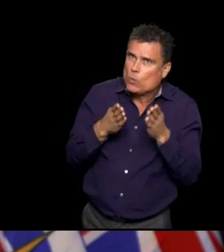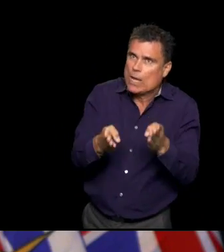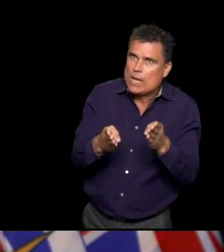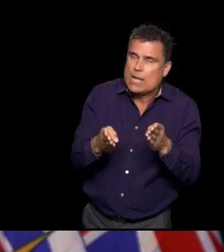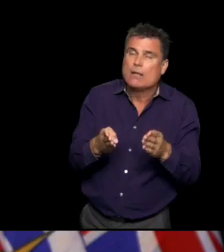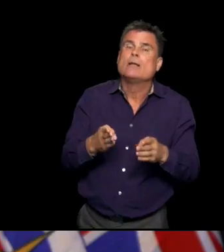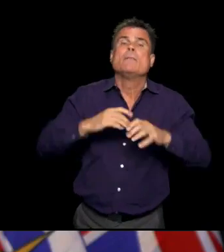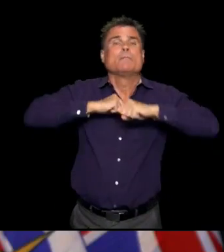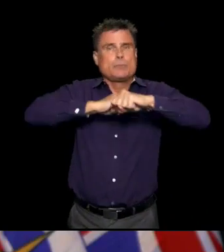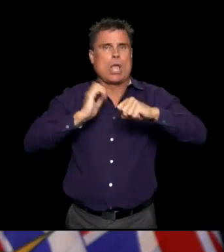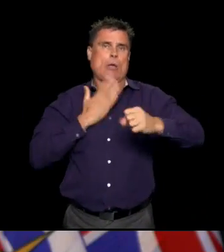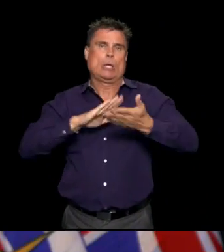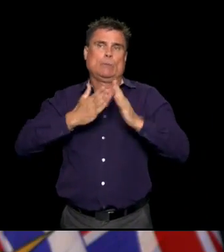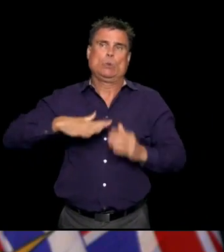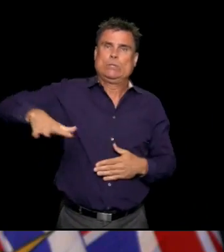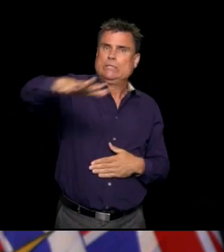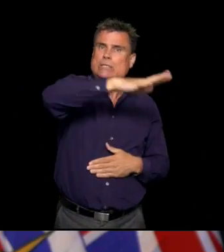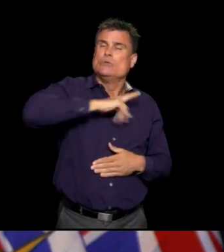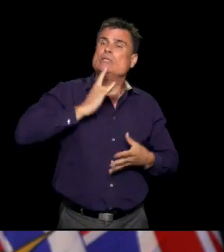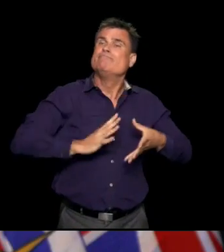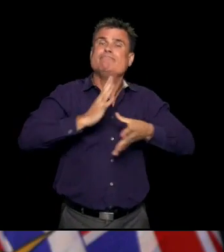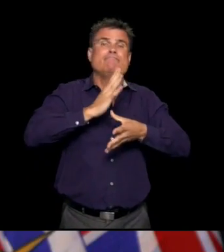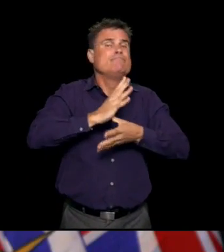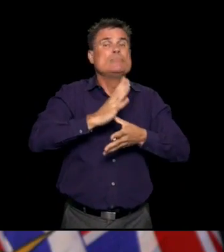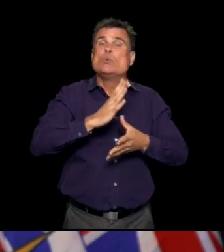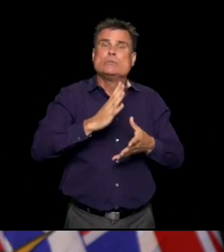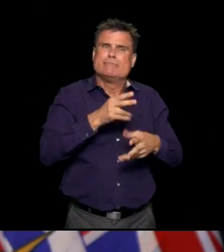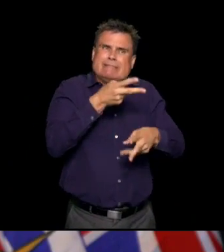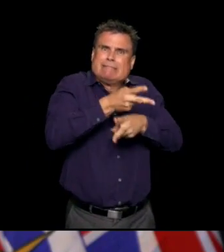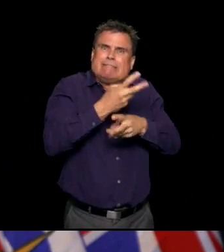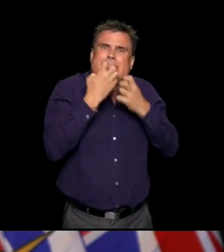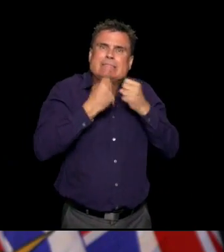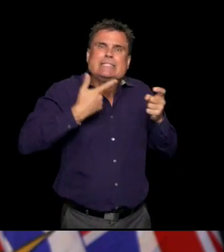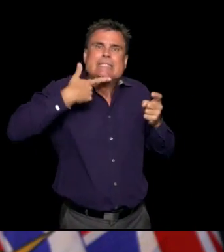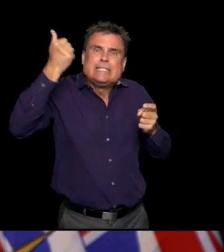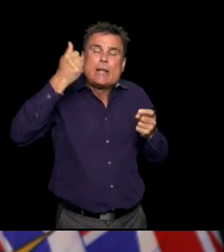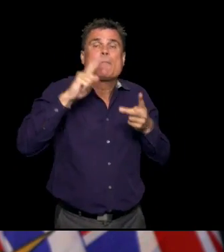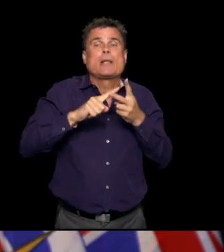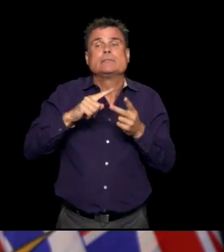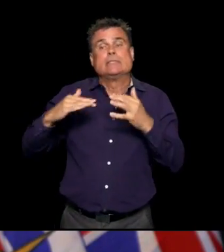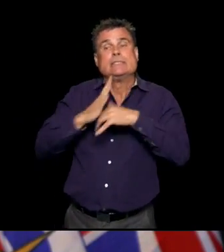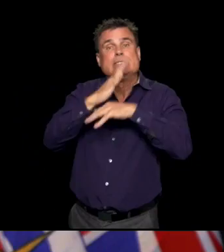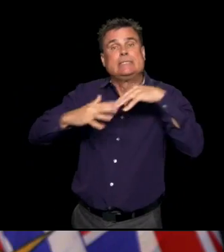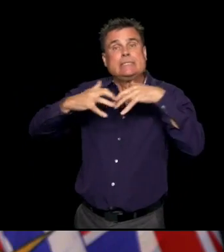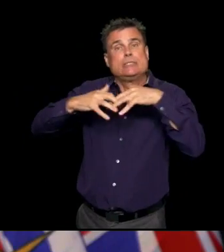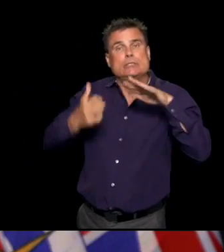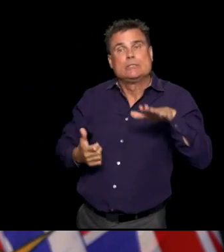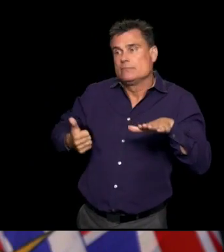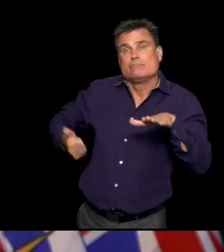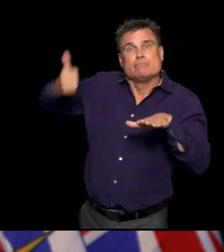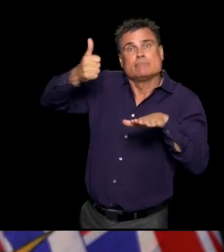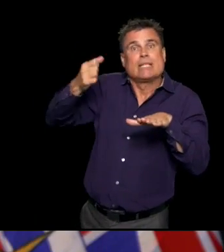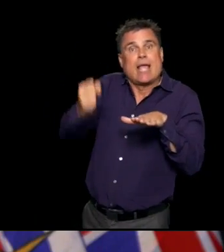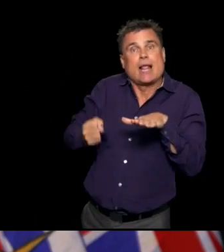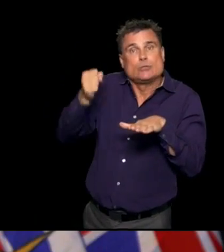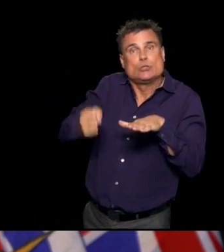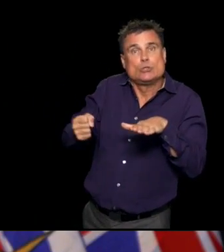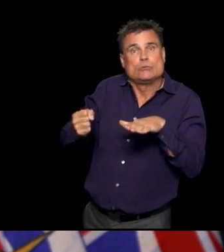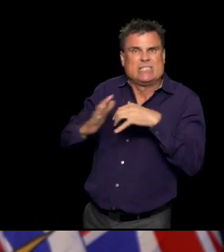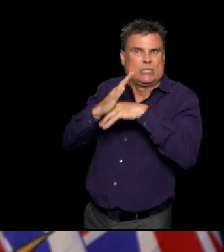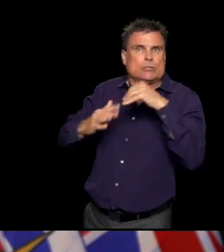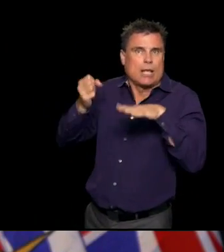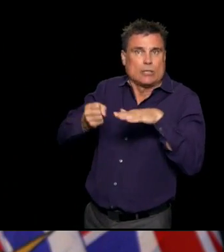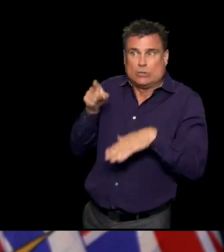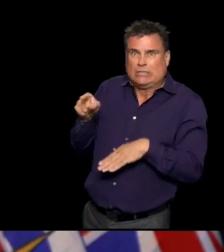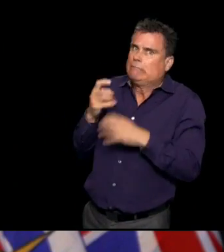communities. Particularly our seniors and our elders. And those who We care for most. So let's keep